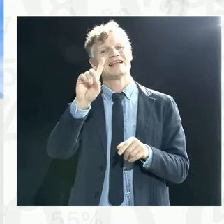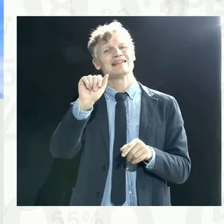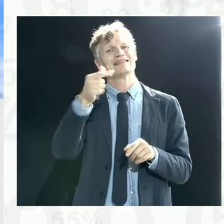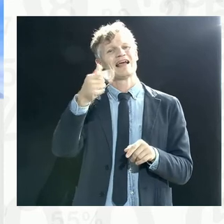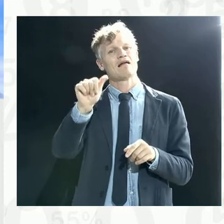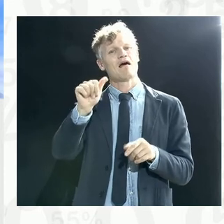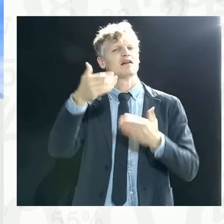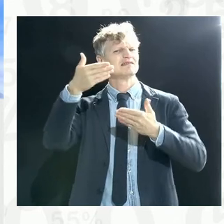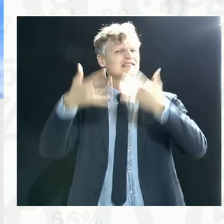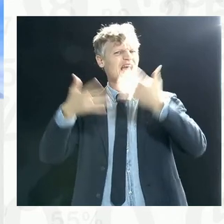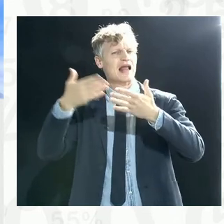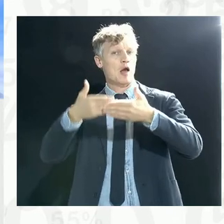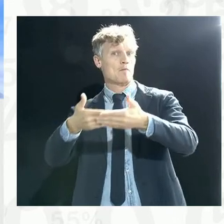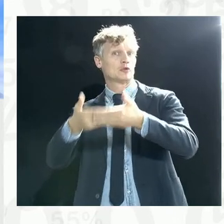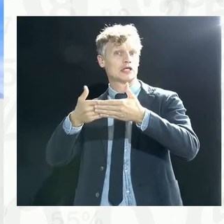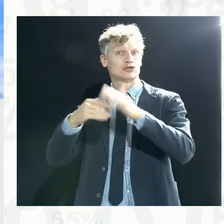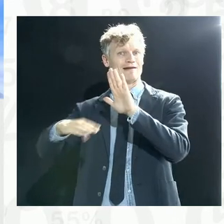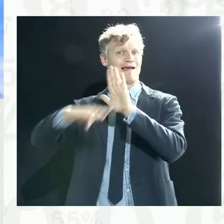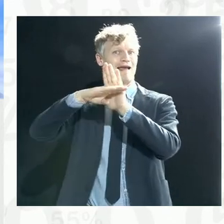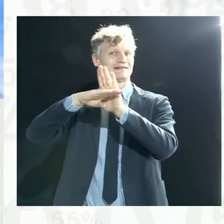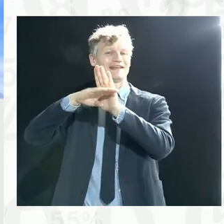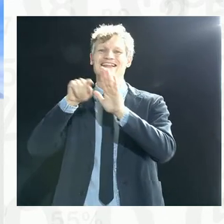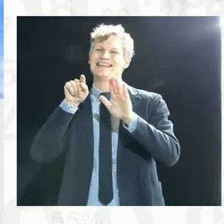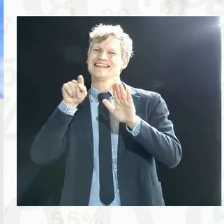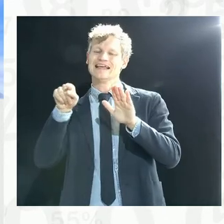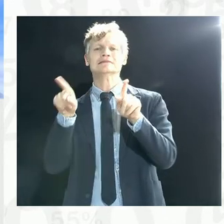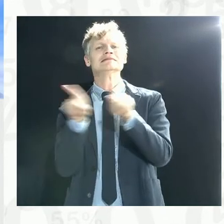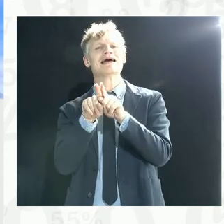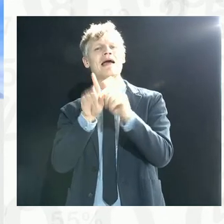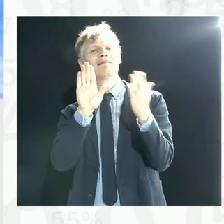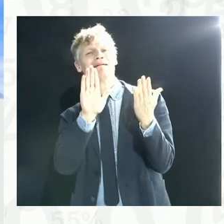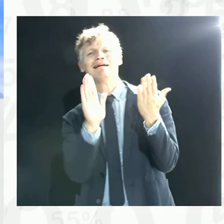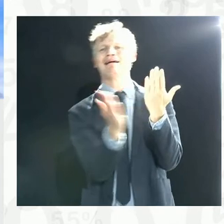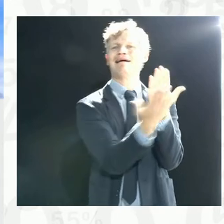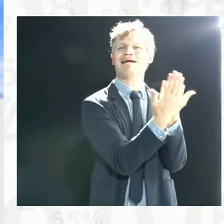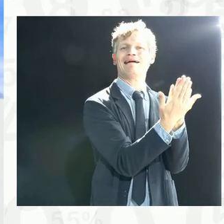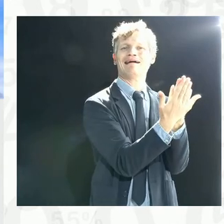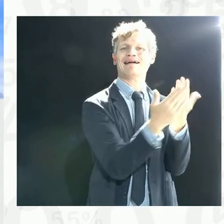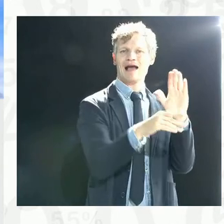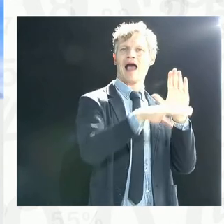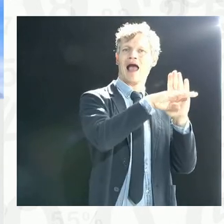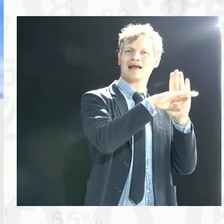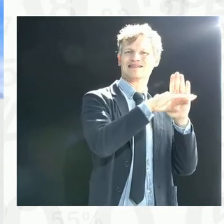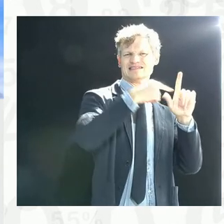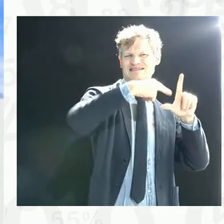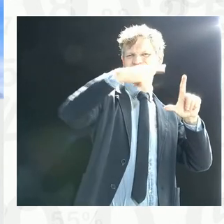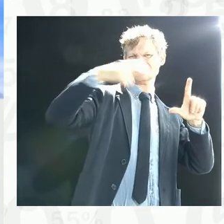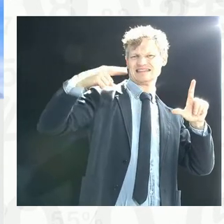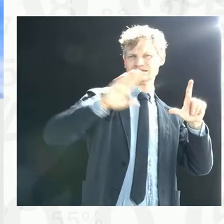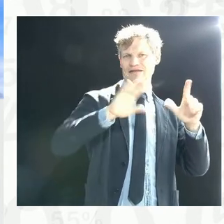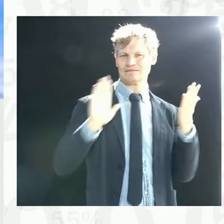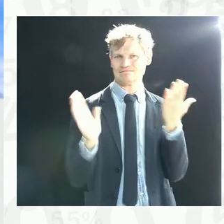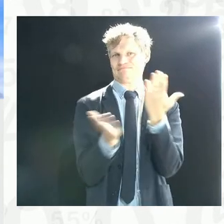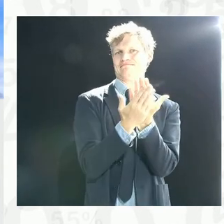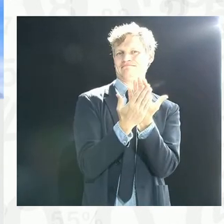the modern act dealing with our statistics, which also provides an effective system for the